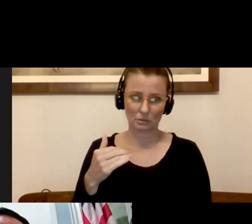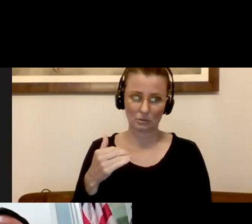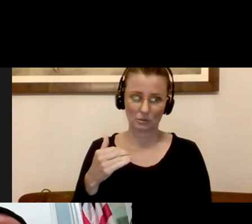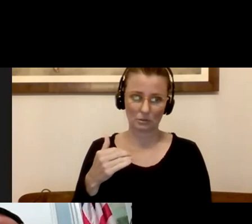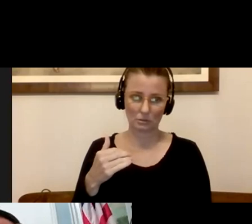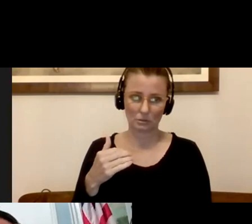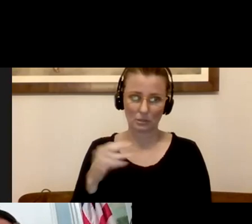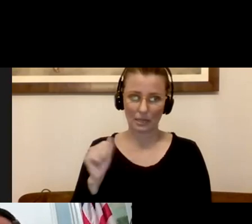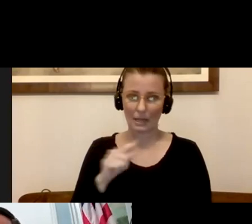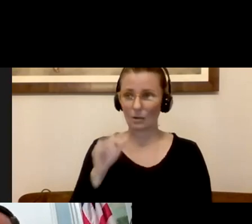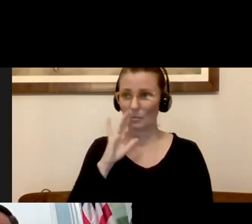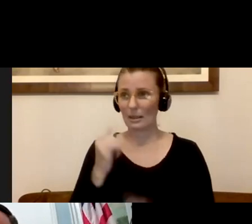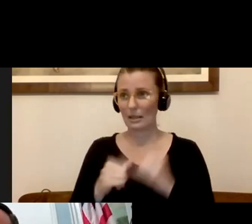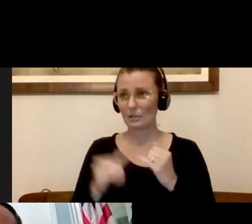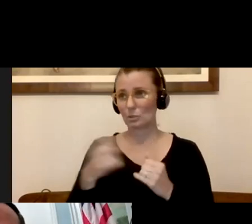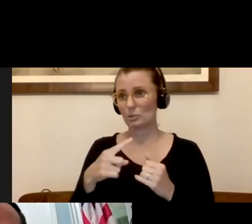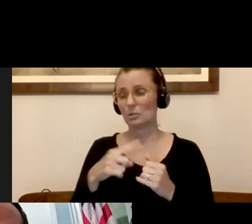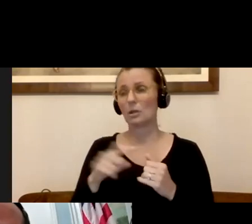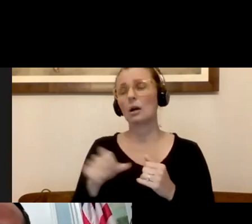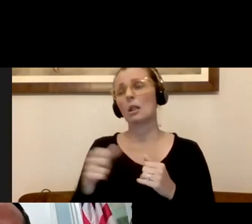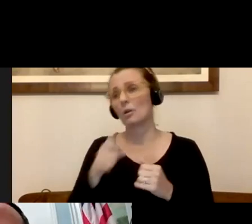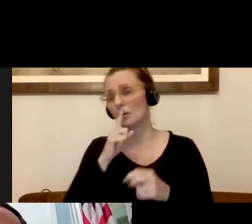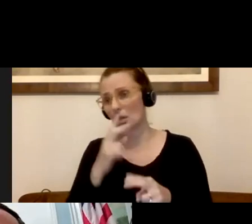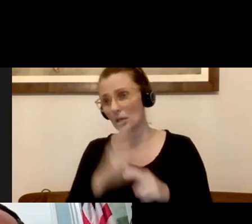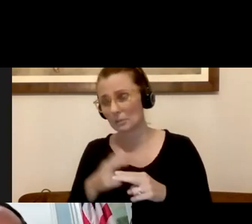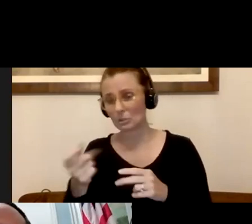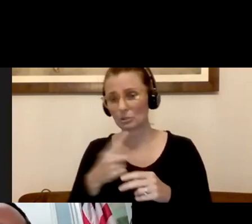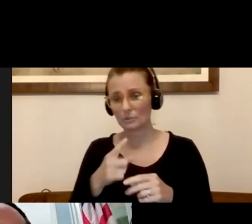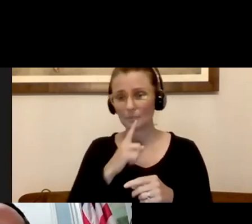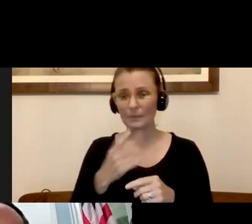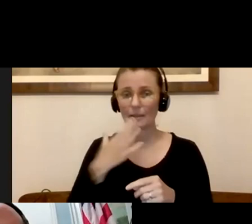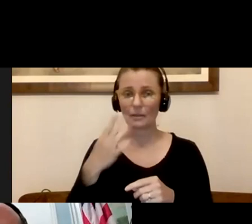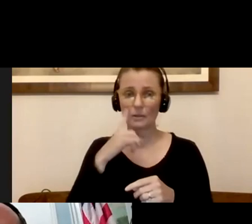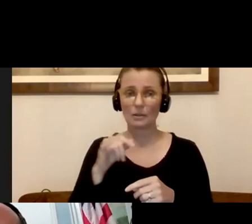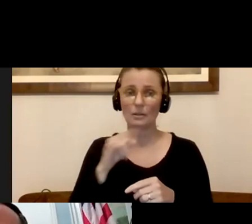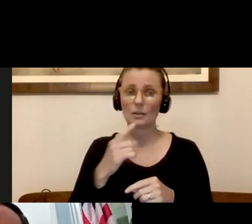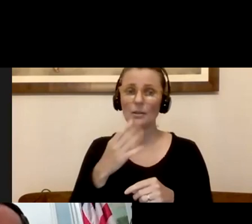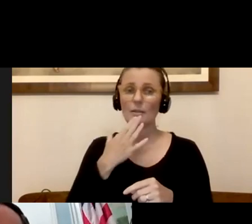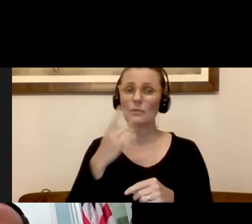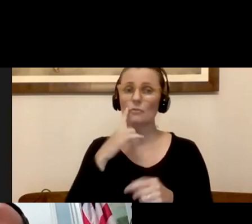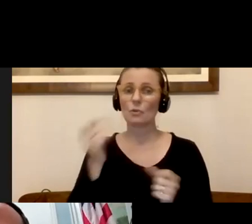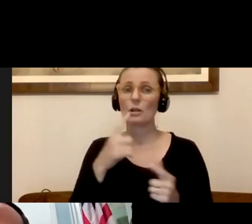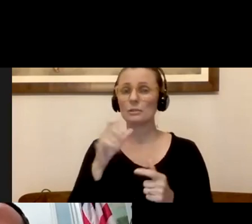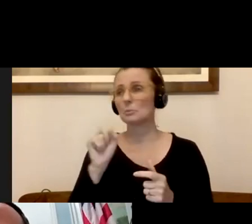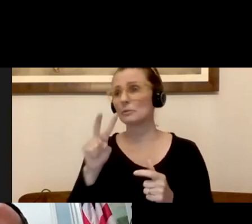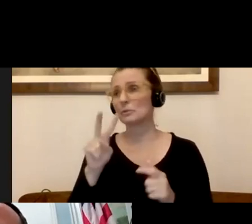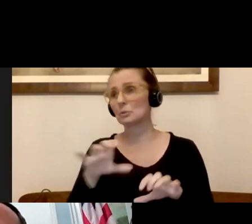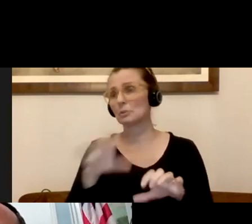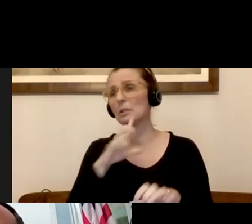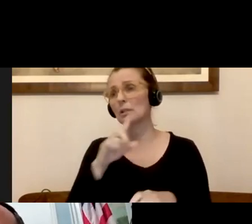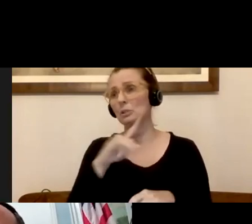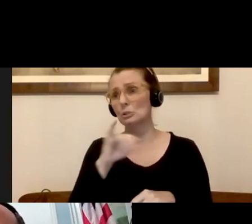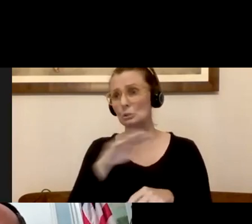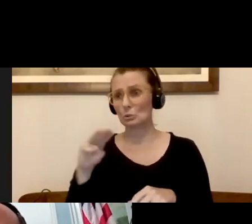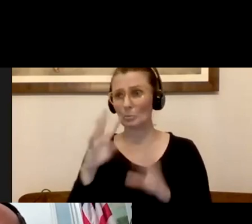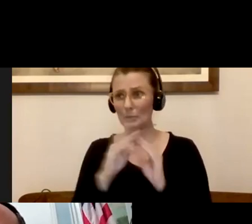the last question. So first, from an anonymous person, thank you for the question. Who states, thanks for all that Somerville is doing. Great job. This Zoom meeting is being recorded. Where can